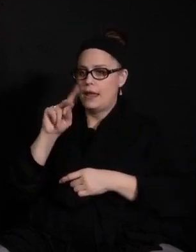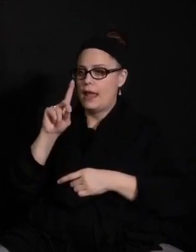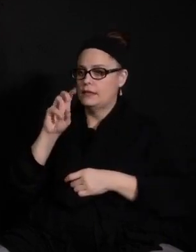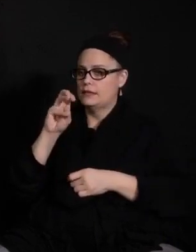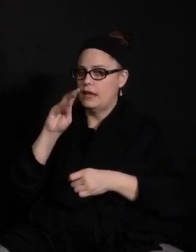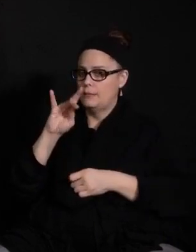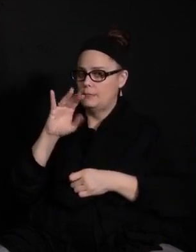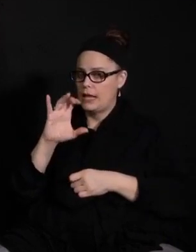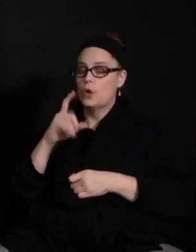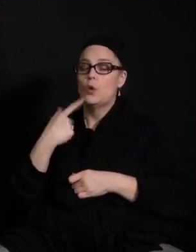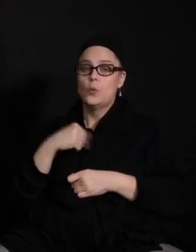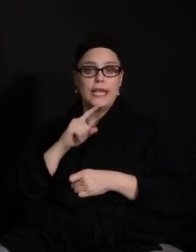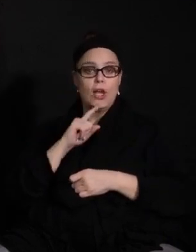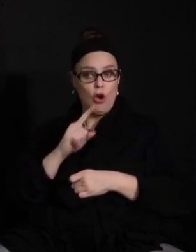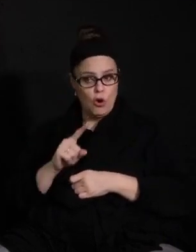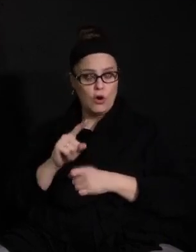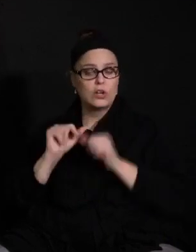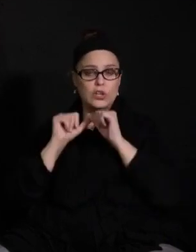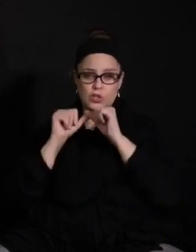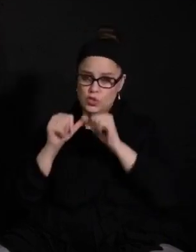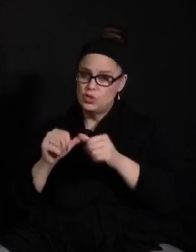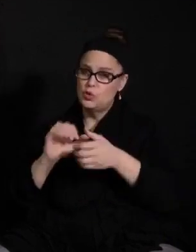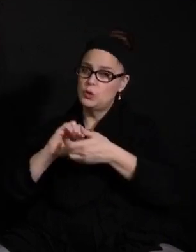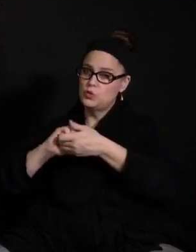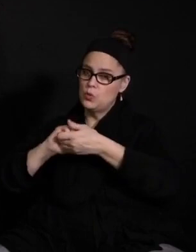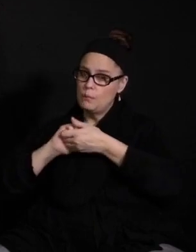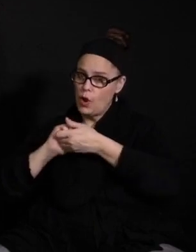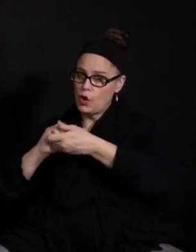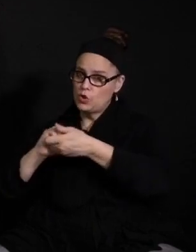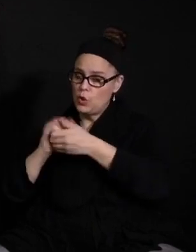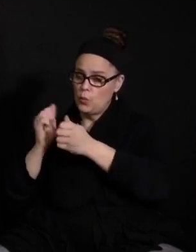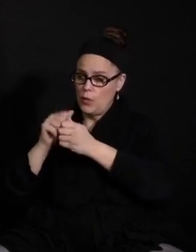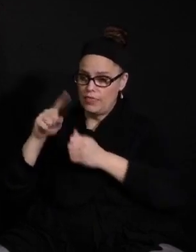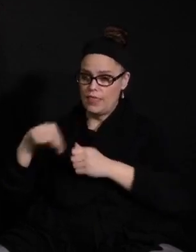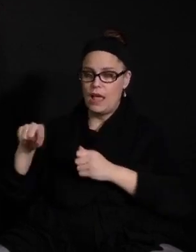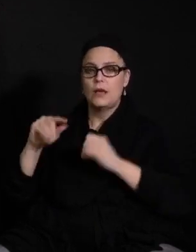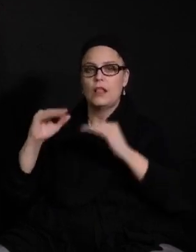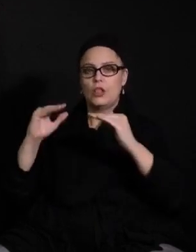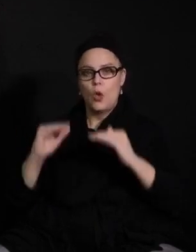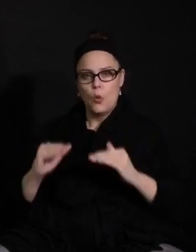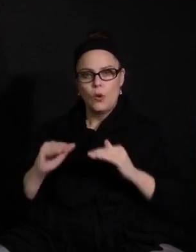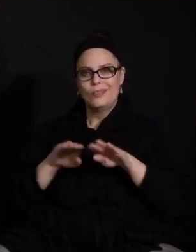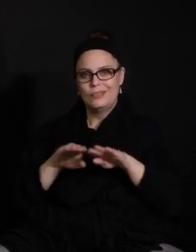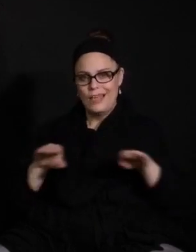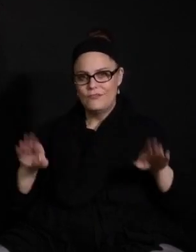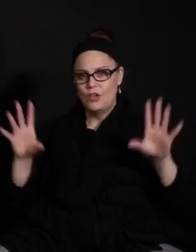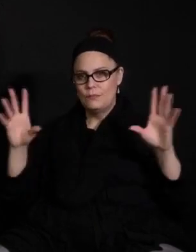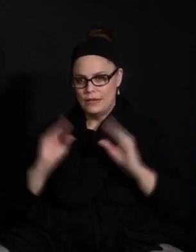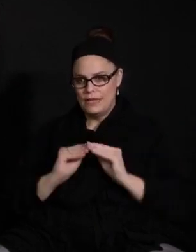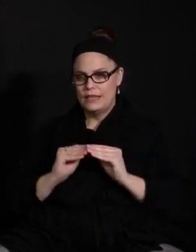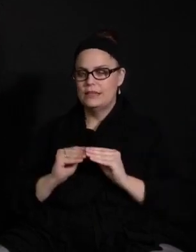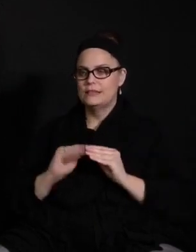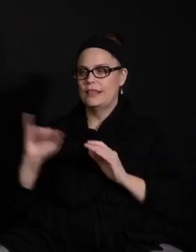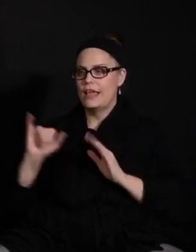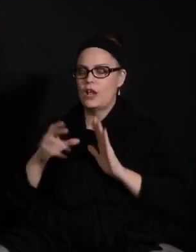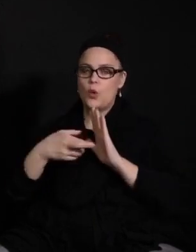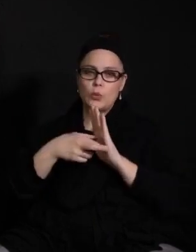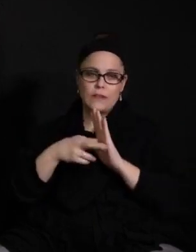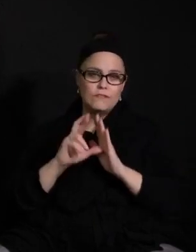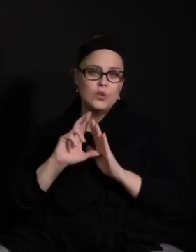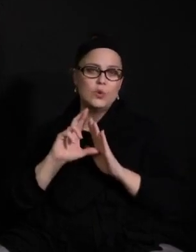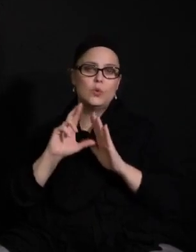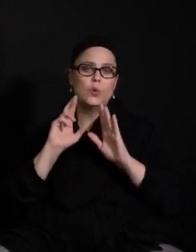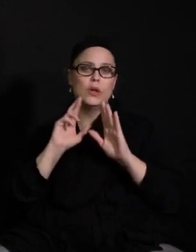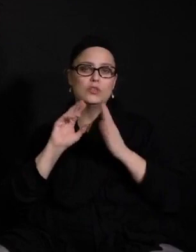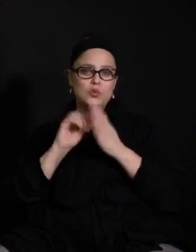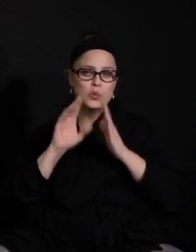to partner with them on lower level types of meetings called student attendance review team meetings.